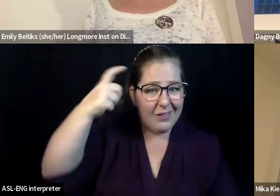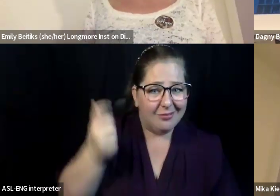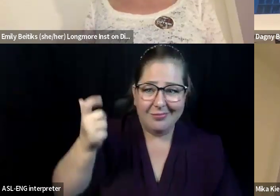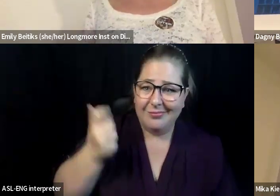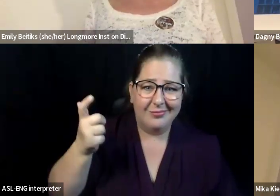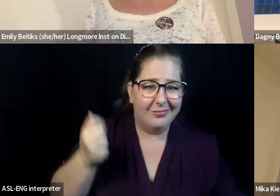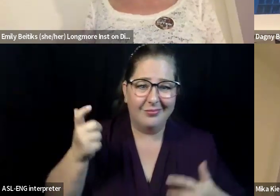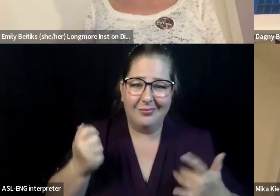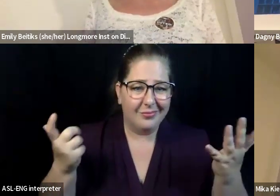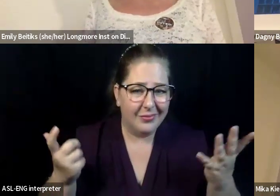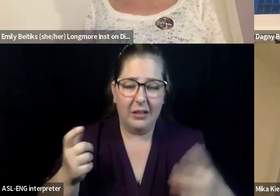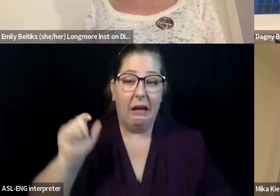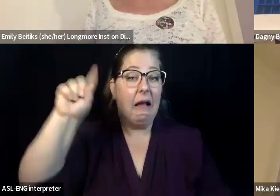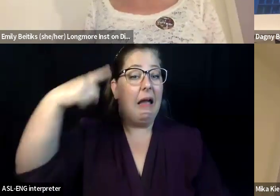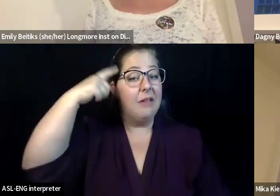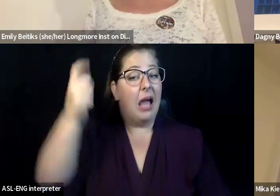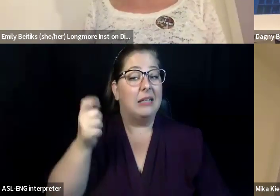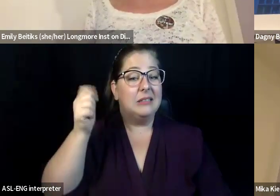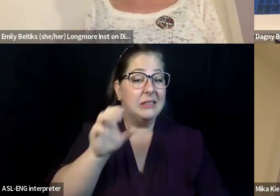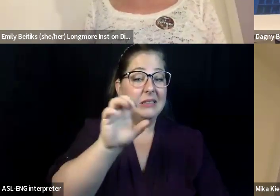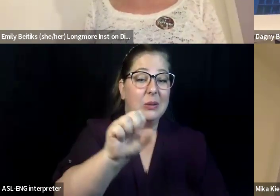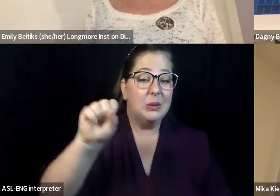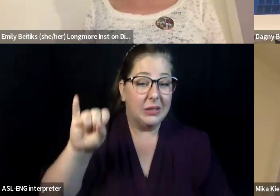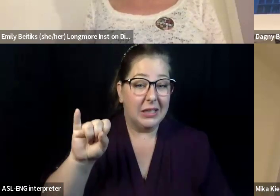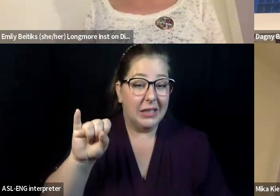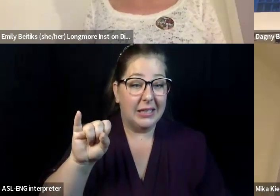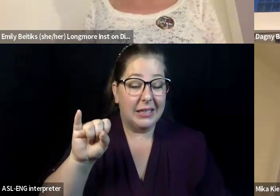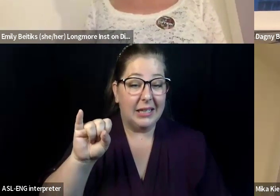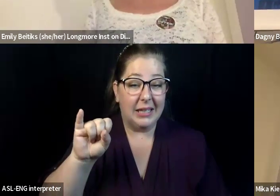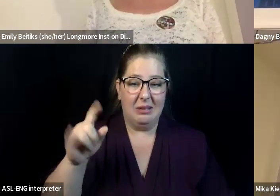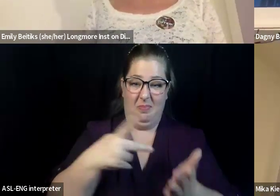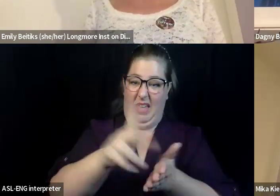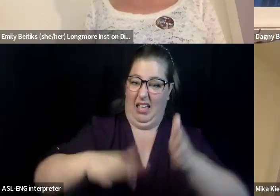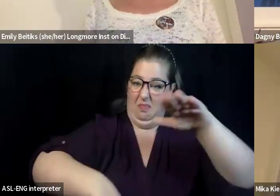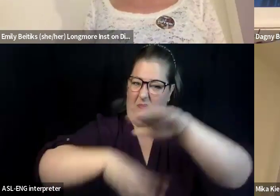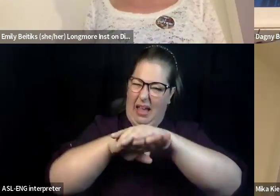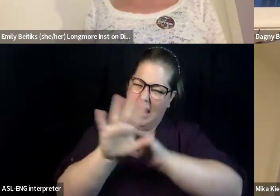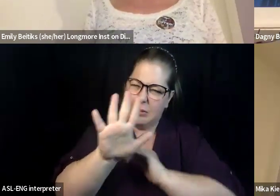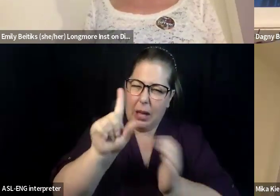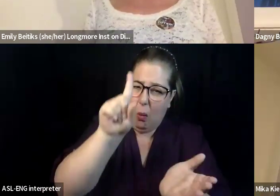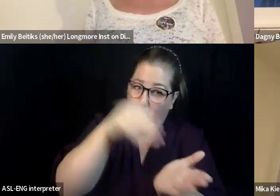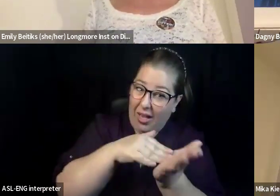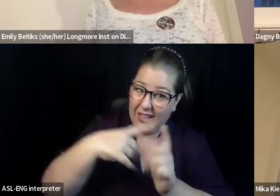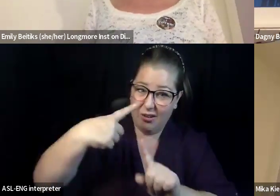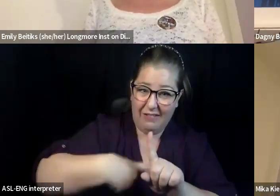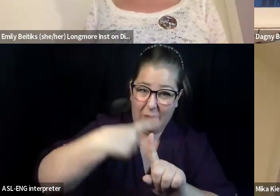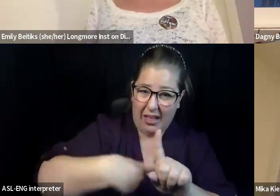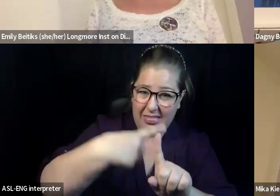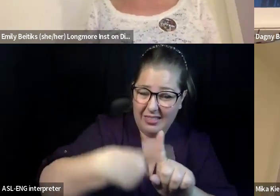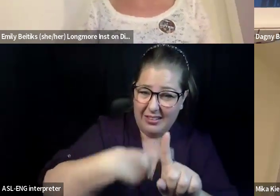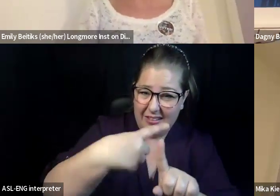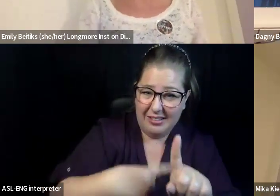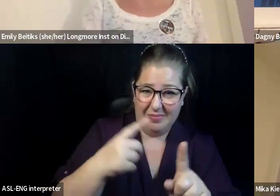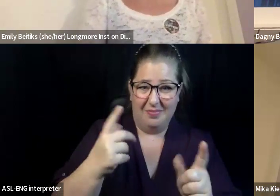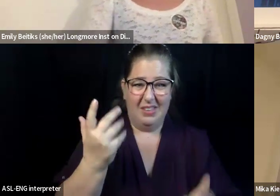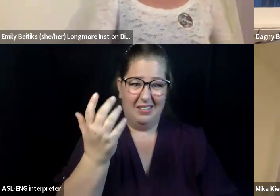discrimination we face and cannot afford 20% AMI. And so I, I